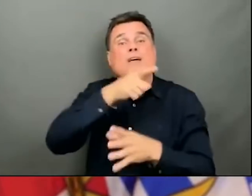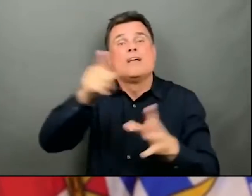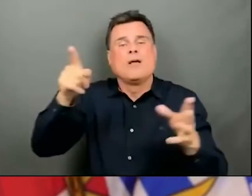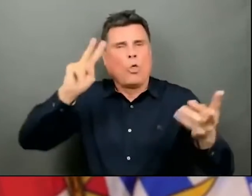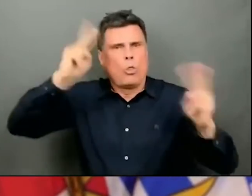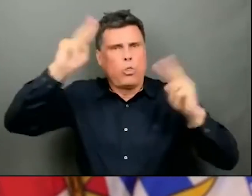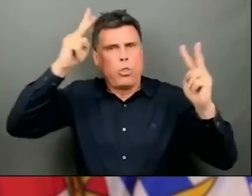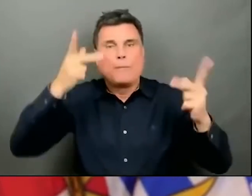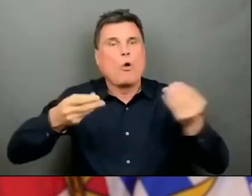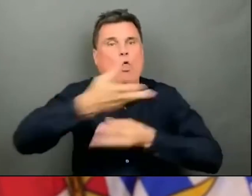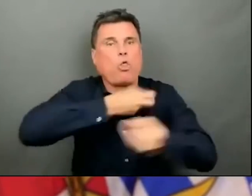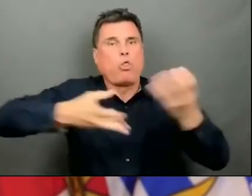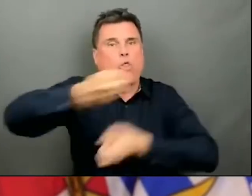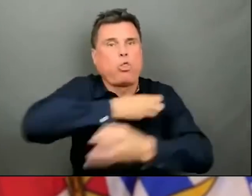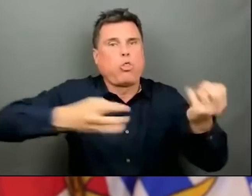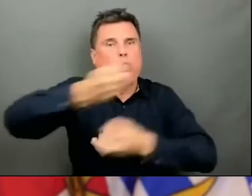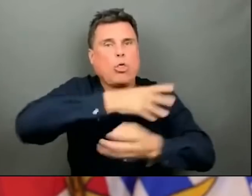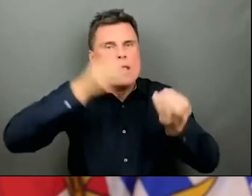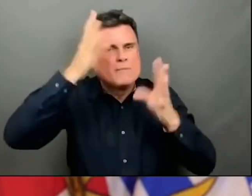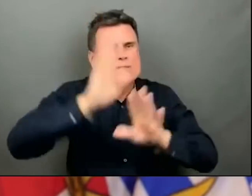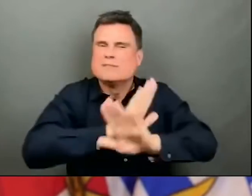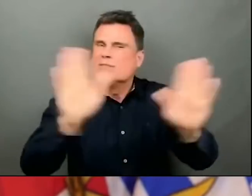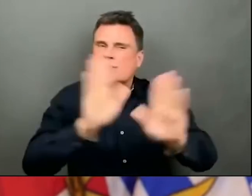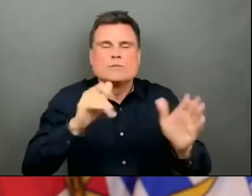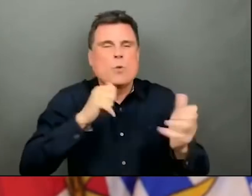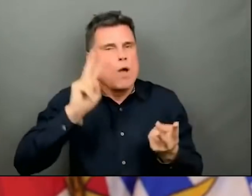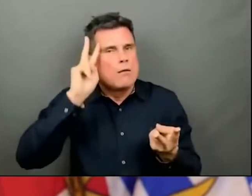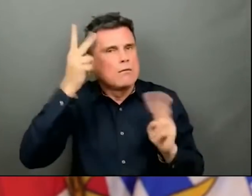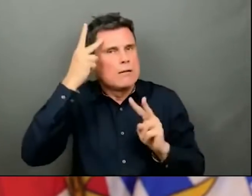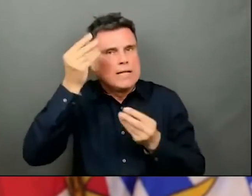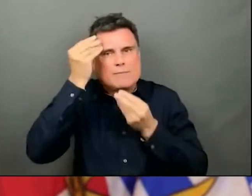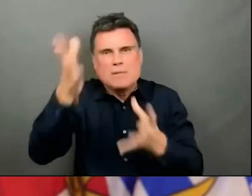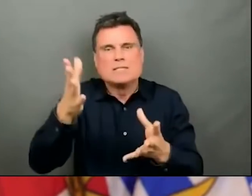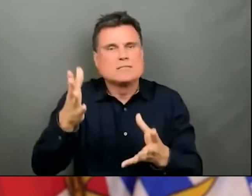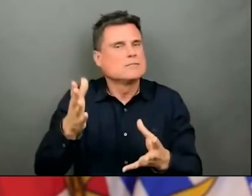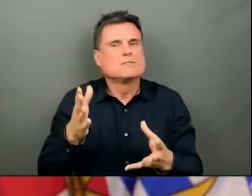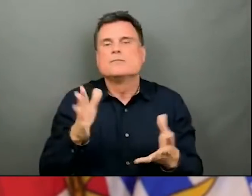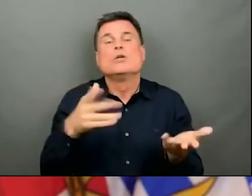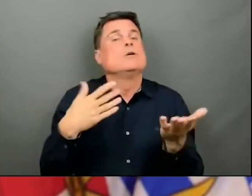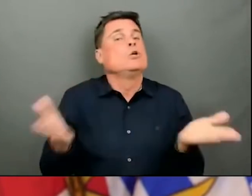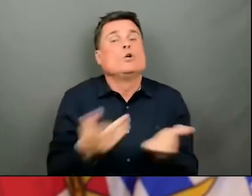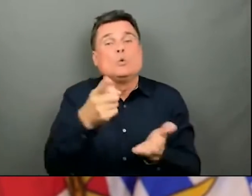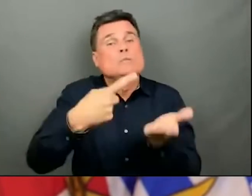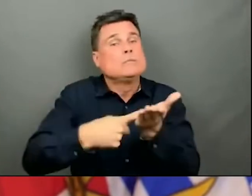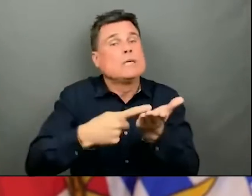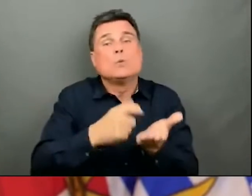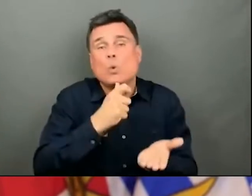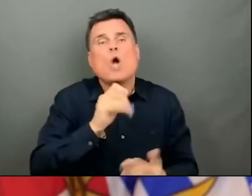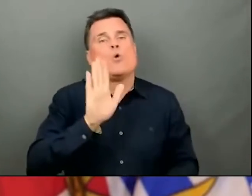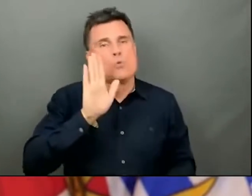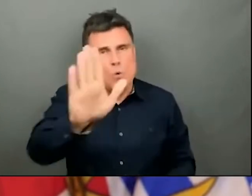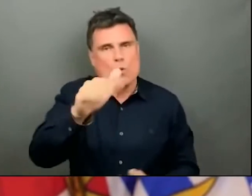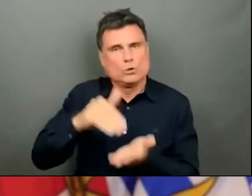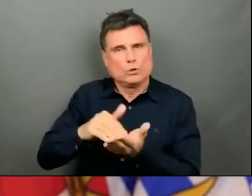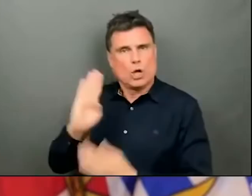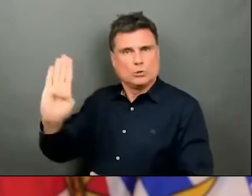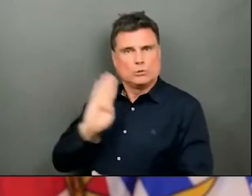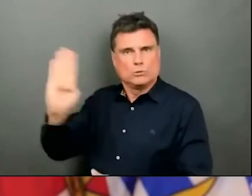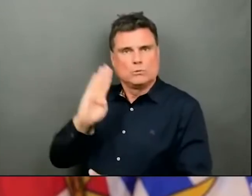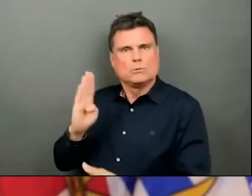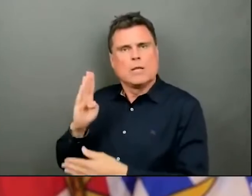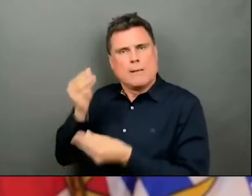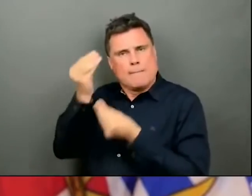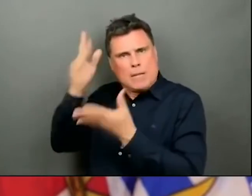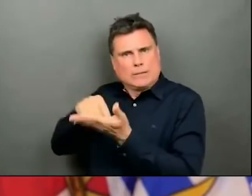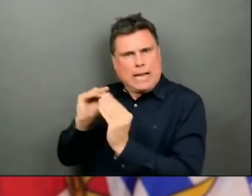but also to go to the BC CDC website where there is important updated information routinely on vaccines,